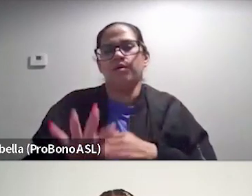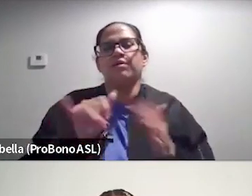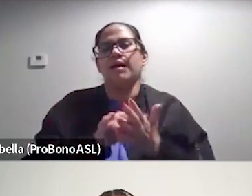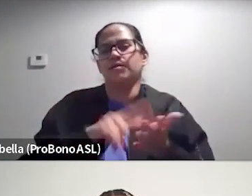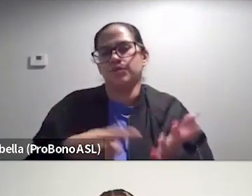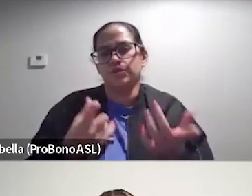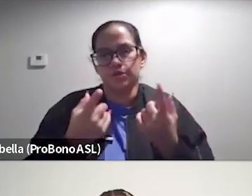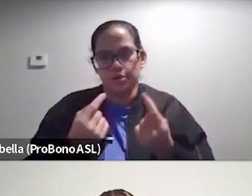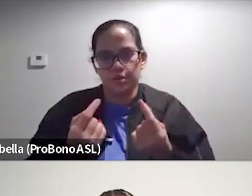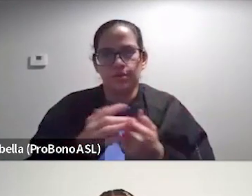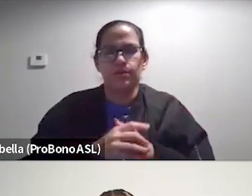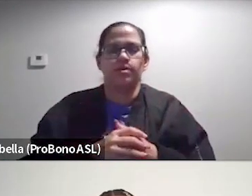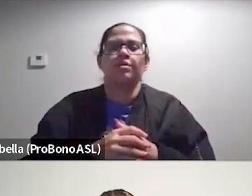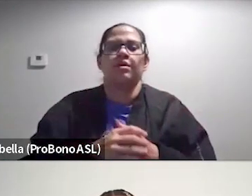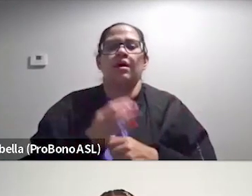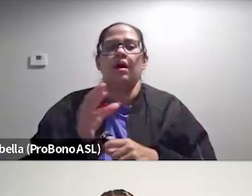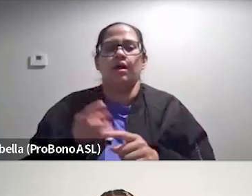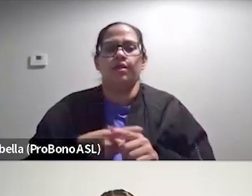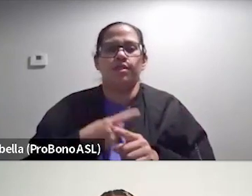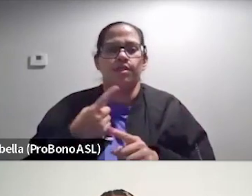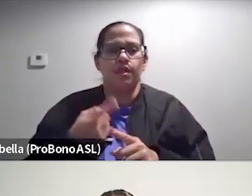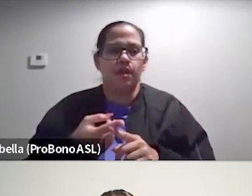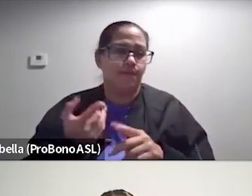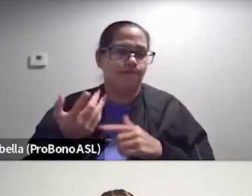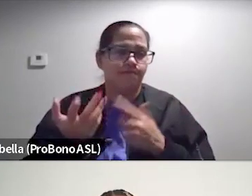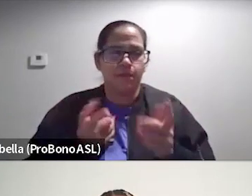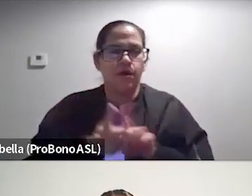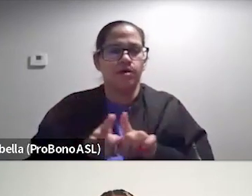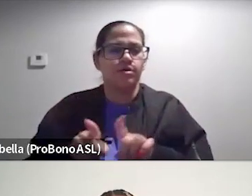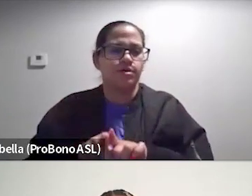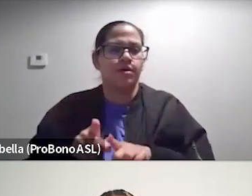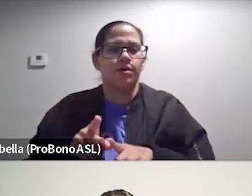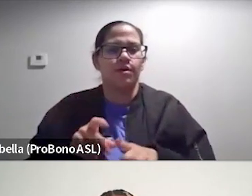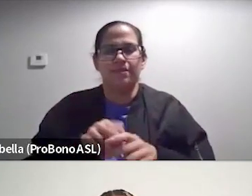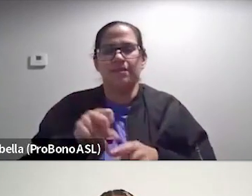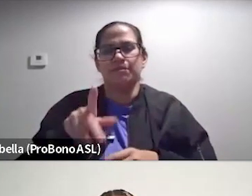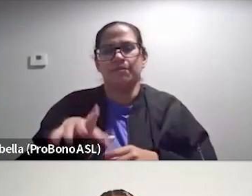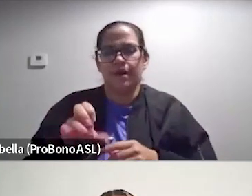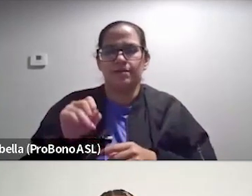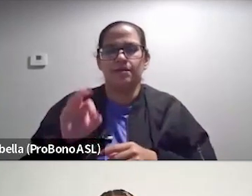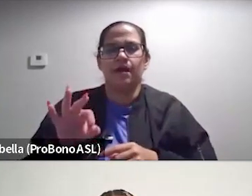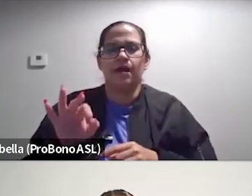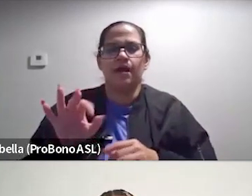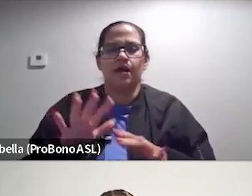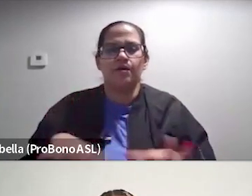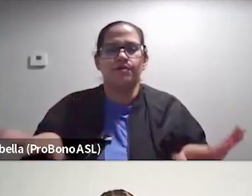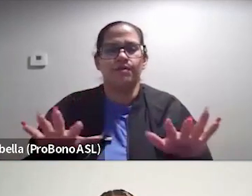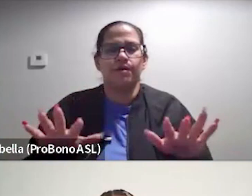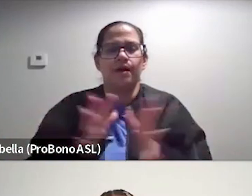you do. Um, and then also kind of also in the space of, um,